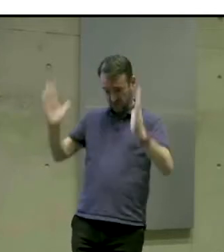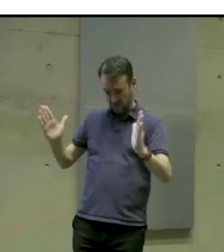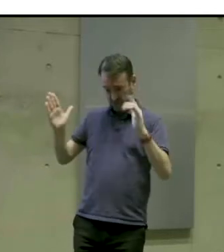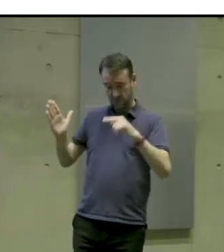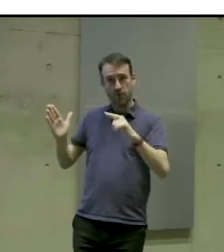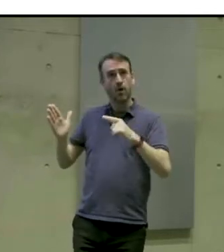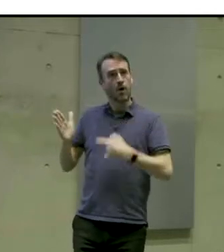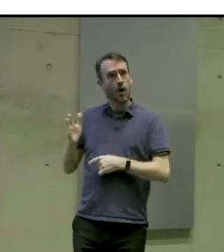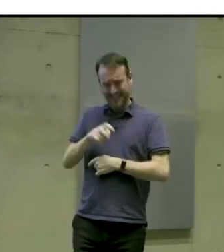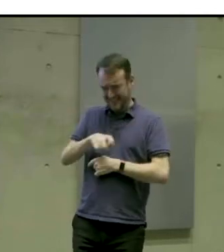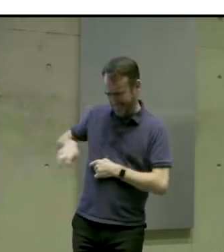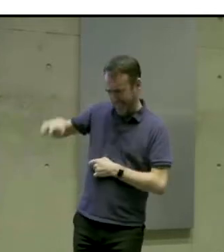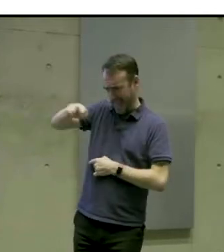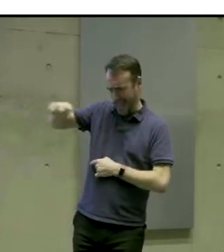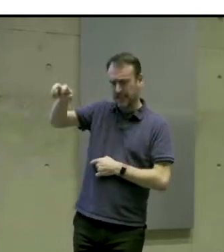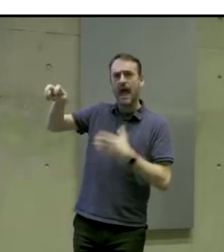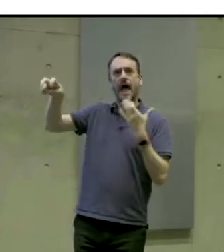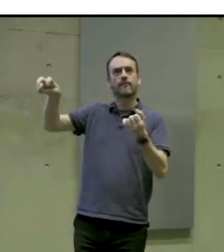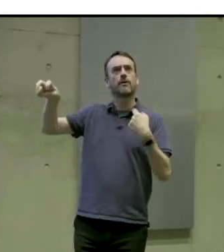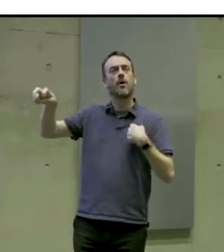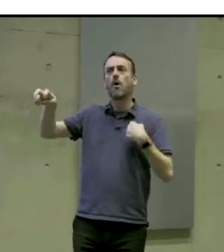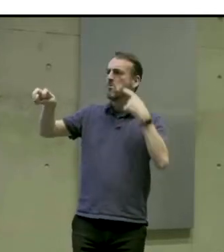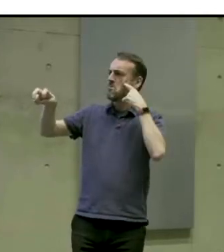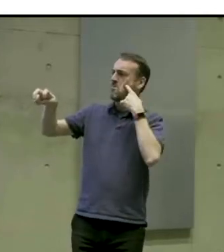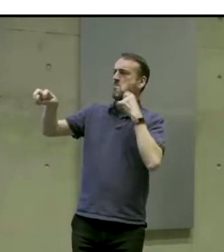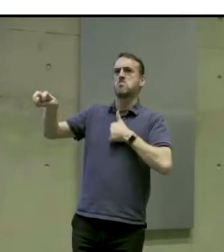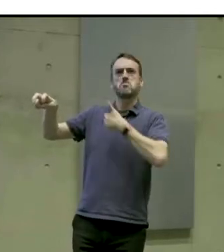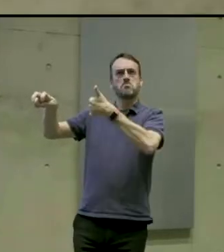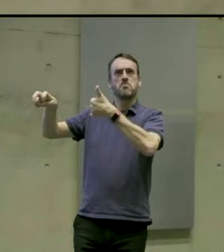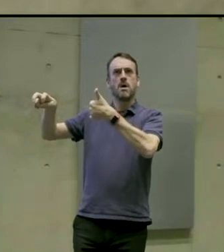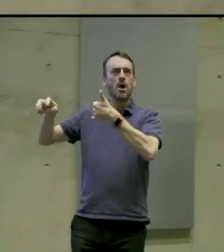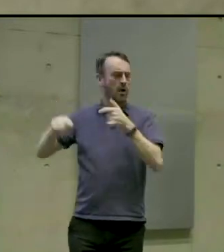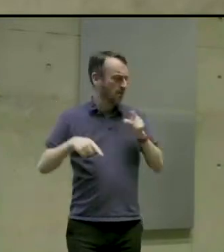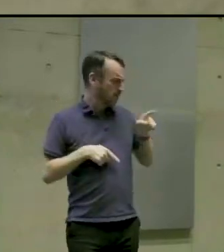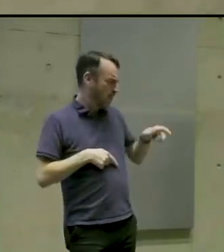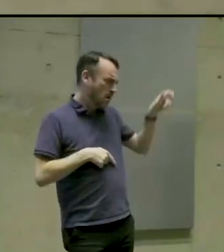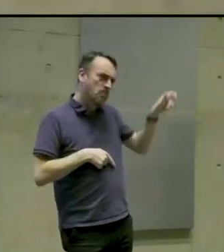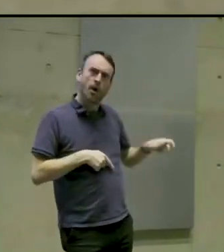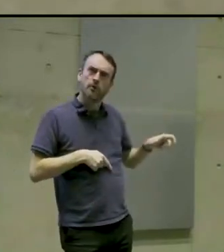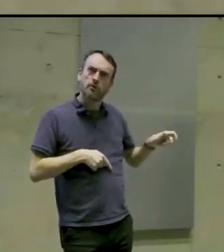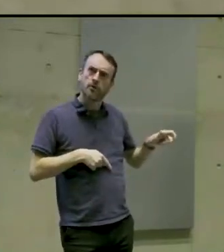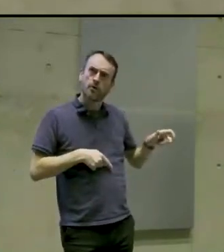someone who is in a wheelchair, the stairs are the barrier that are preventing them from moving forward.